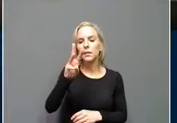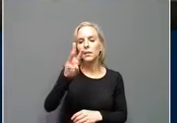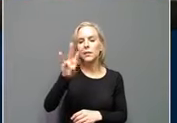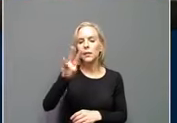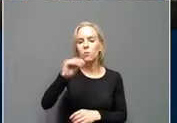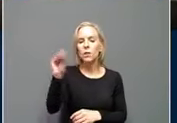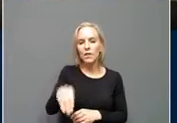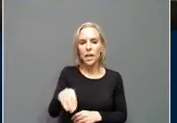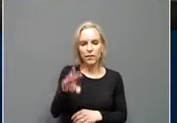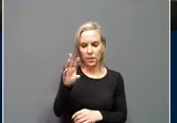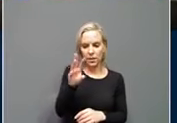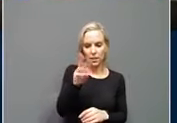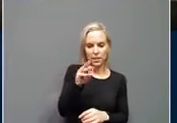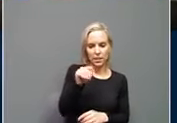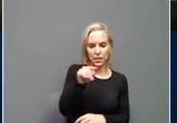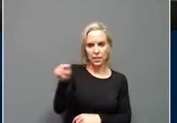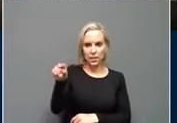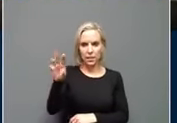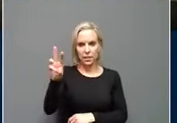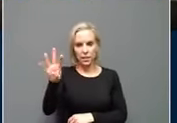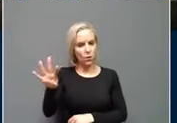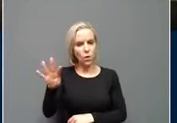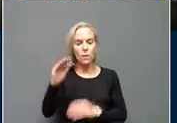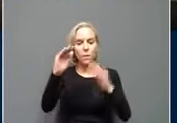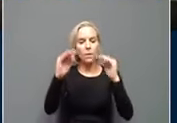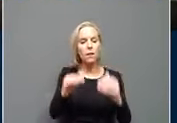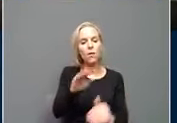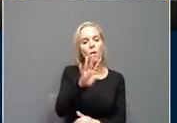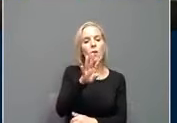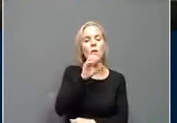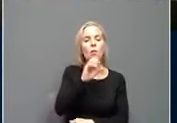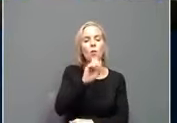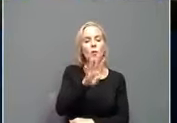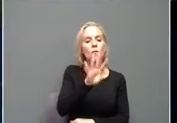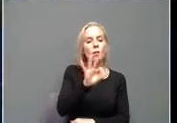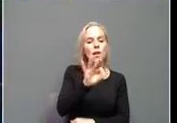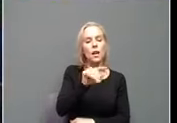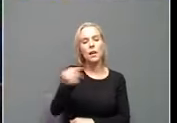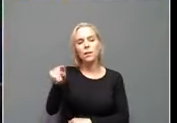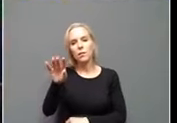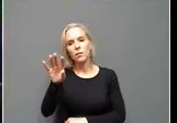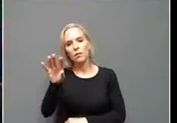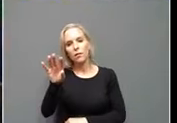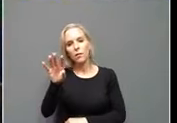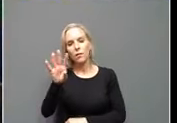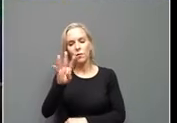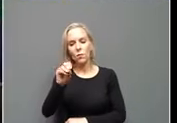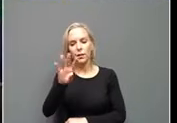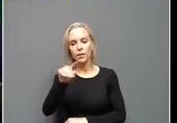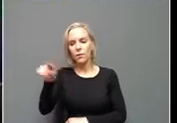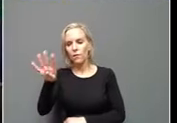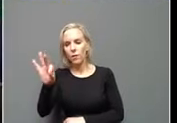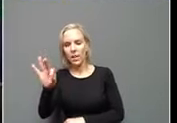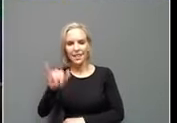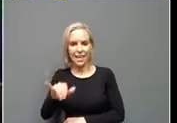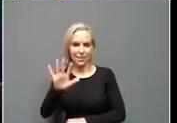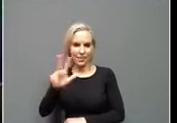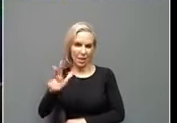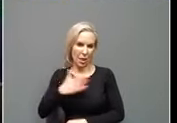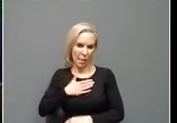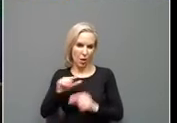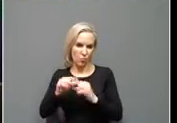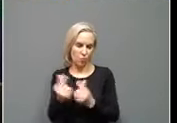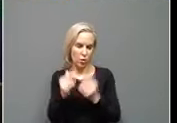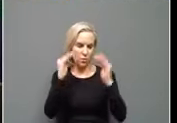good, but we need to be better. 40 to 49 years, 43%. That's my group. We can do better, too. And then when you get